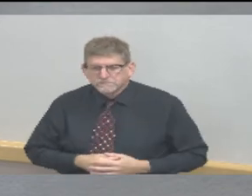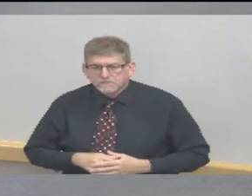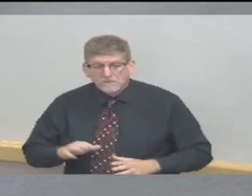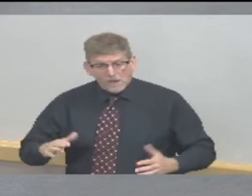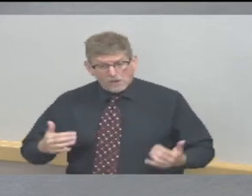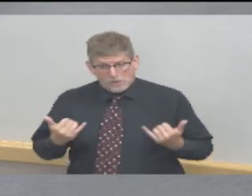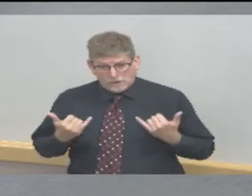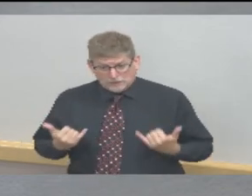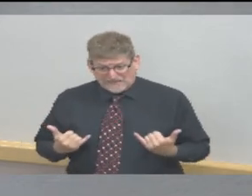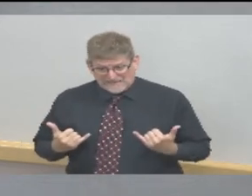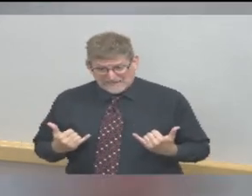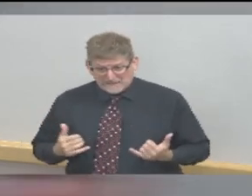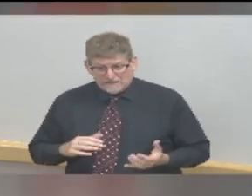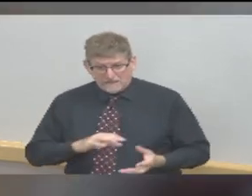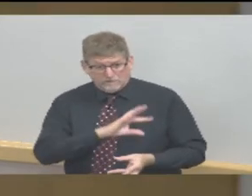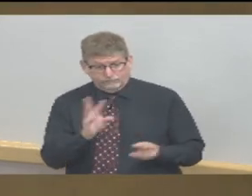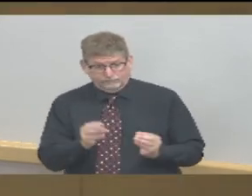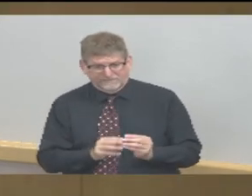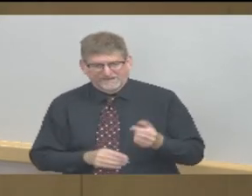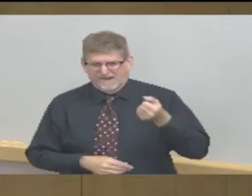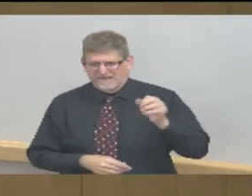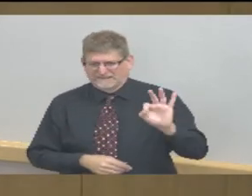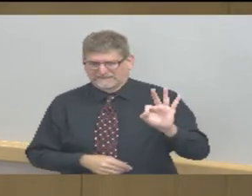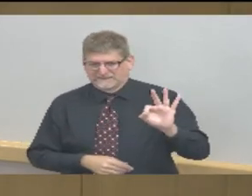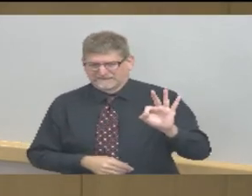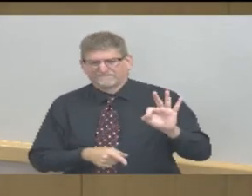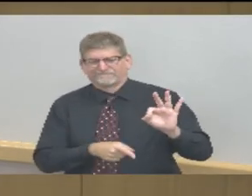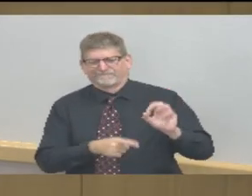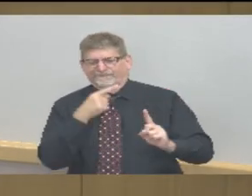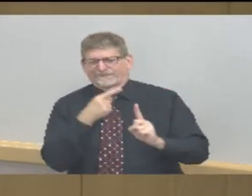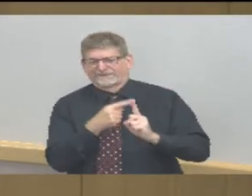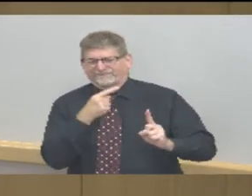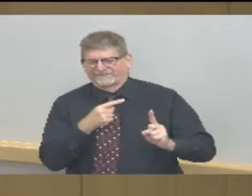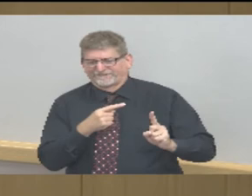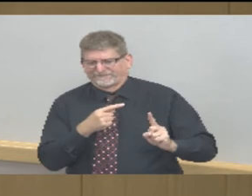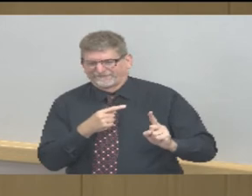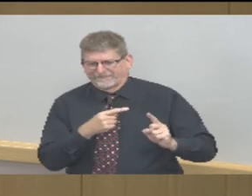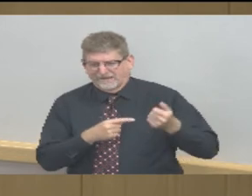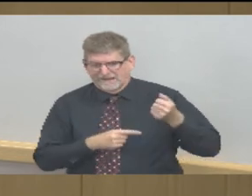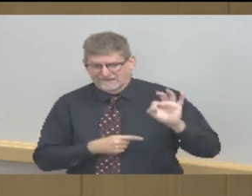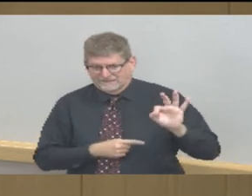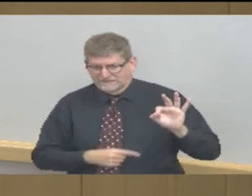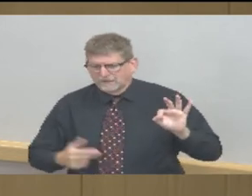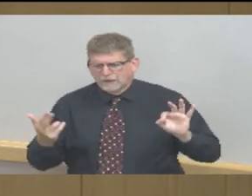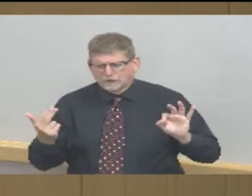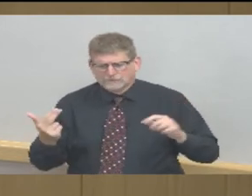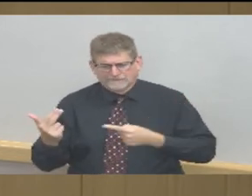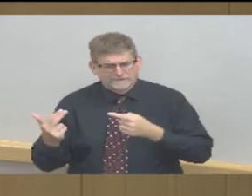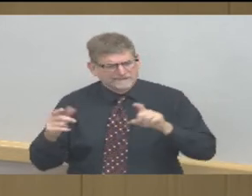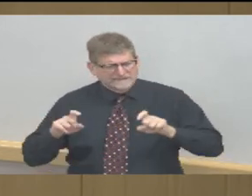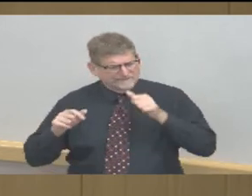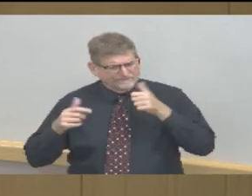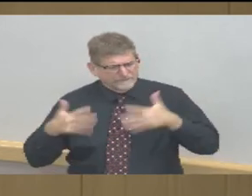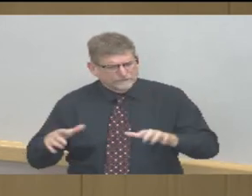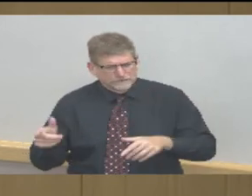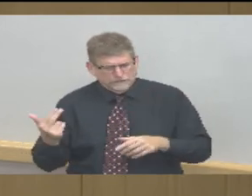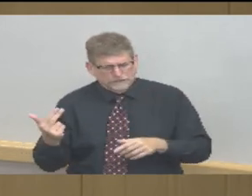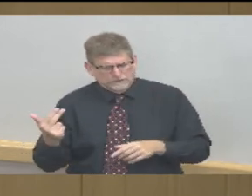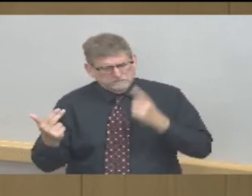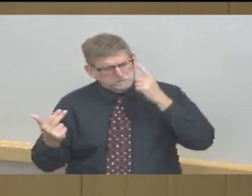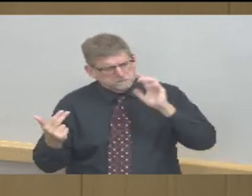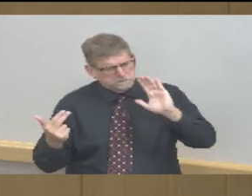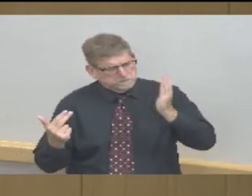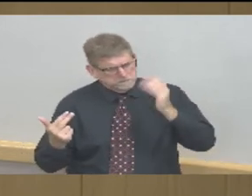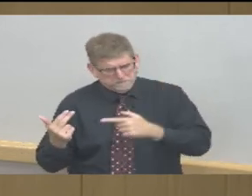in the hospital and another 13 individuals who we are under investigation and ruling out as suspect patients